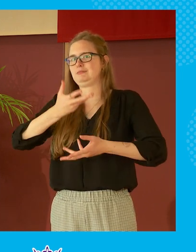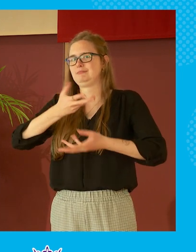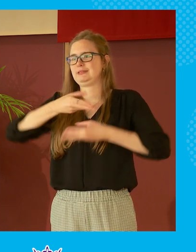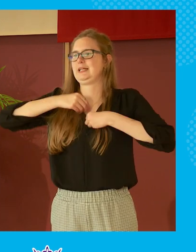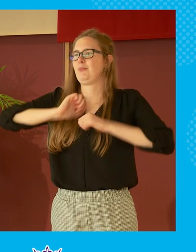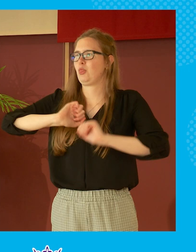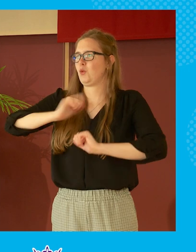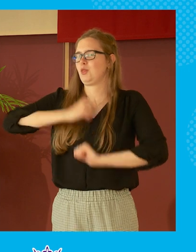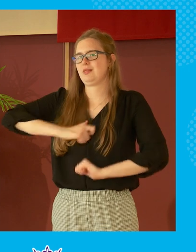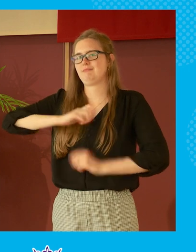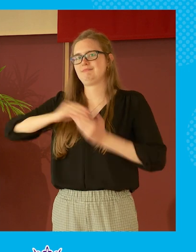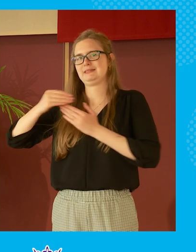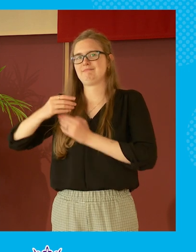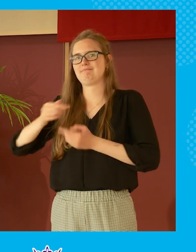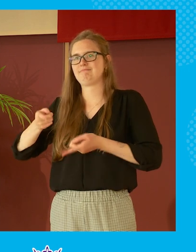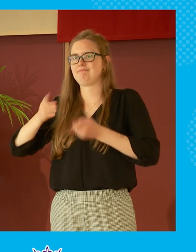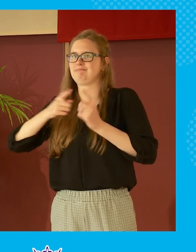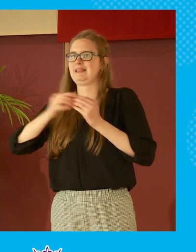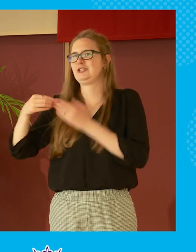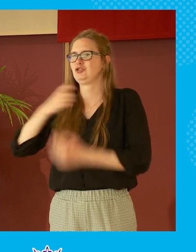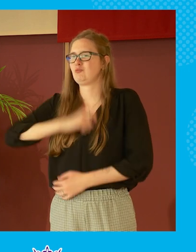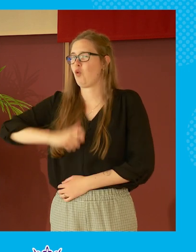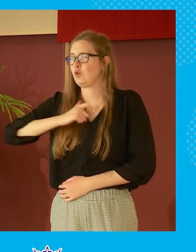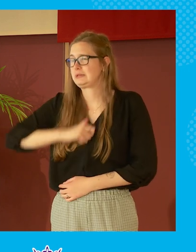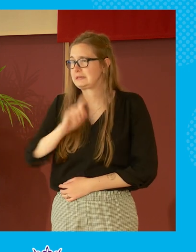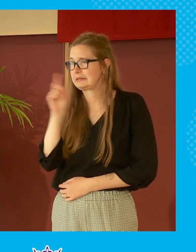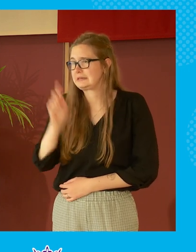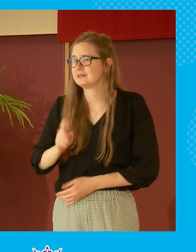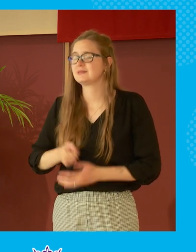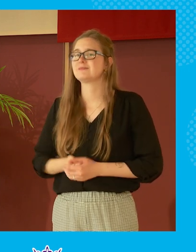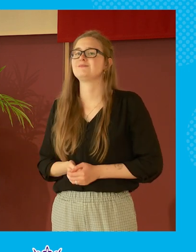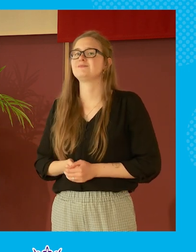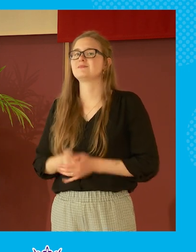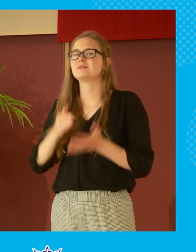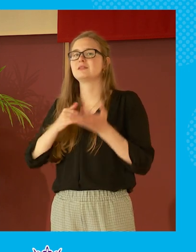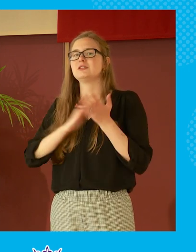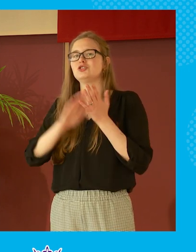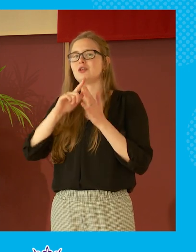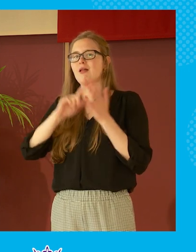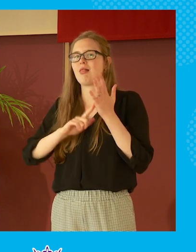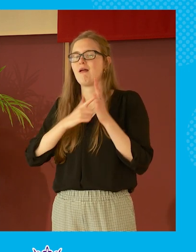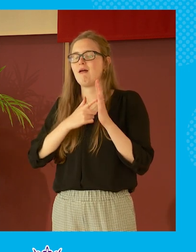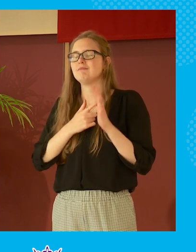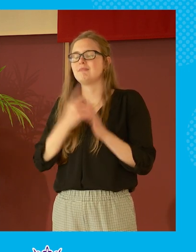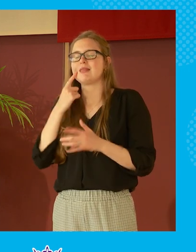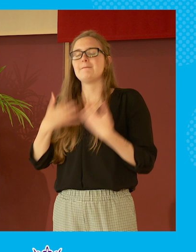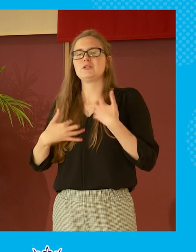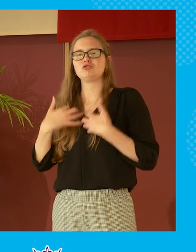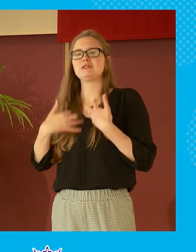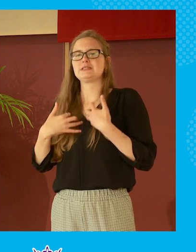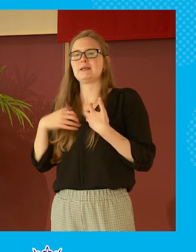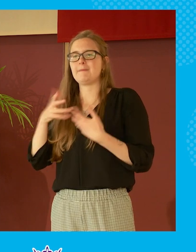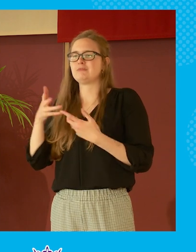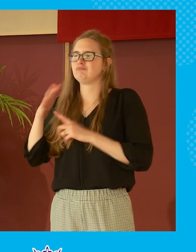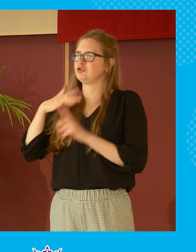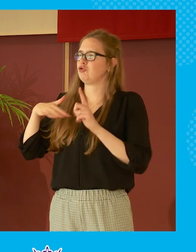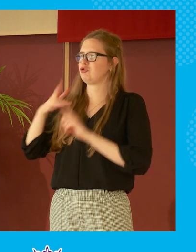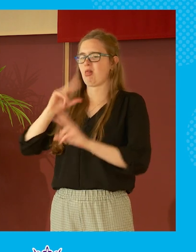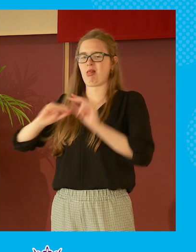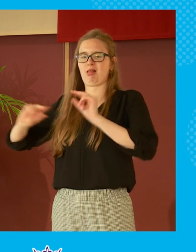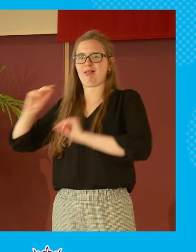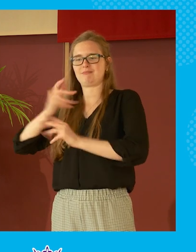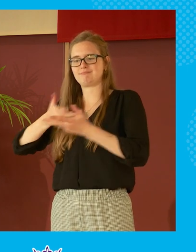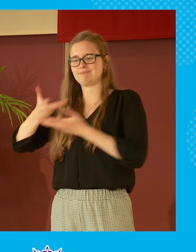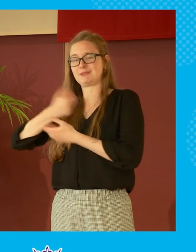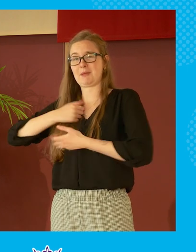those leadership roles i think it is it's quite interesting that it's something that we've been talking about just social chit chat and